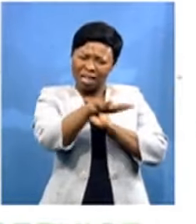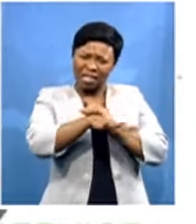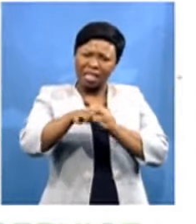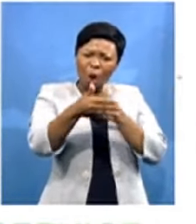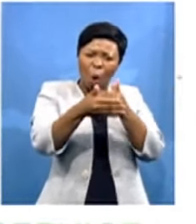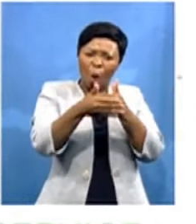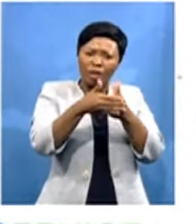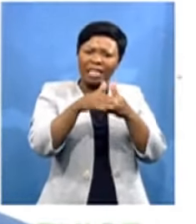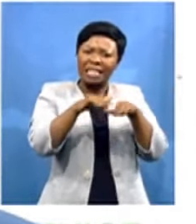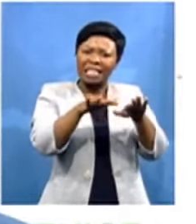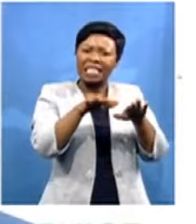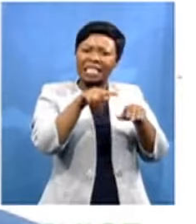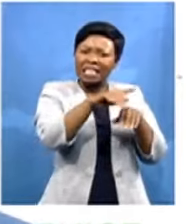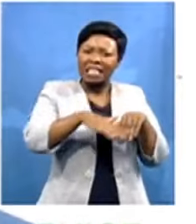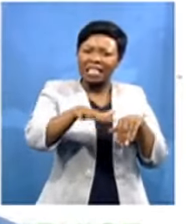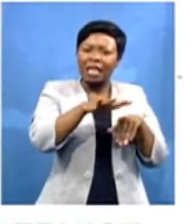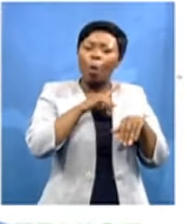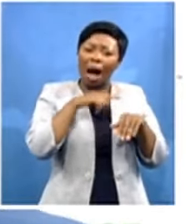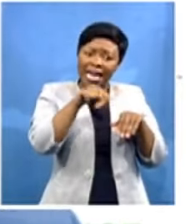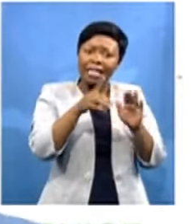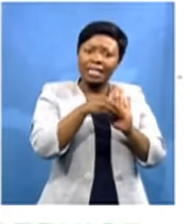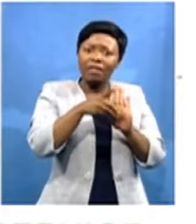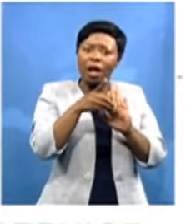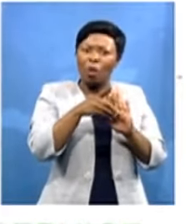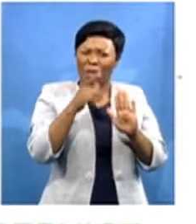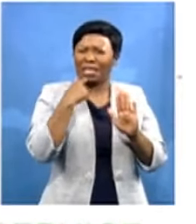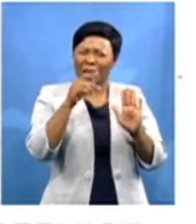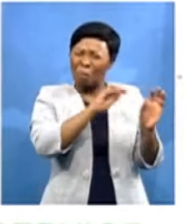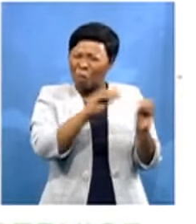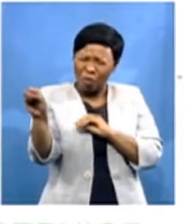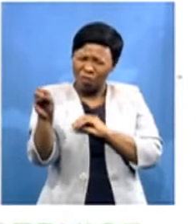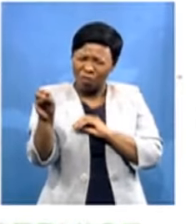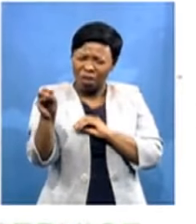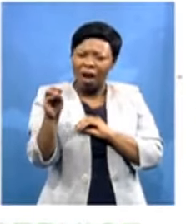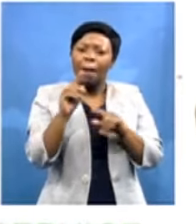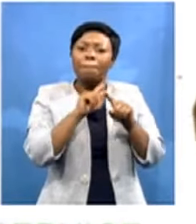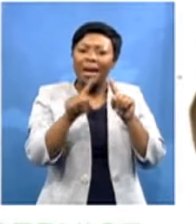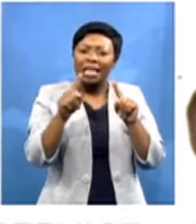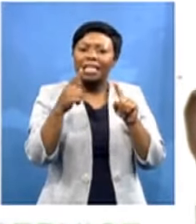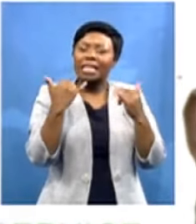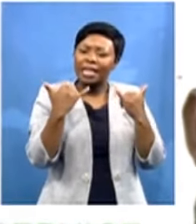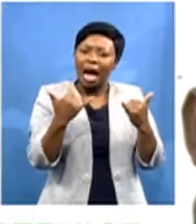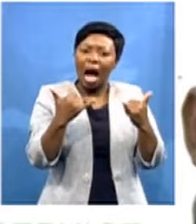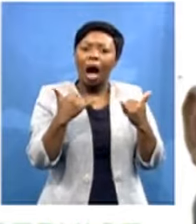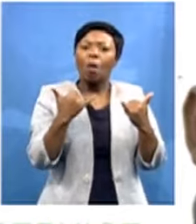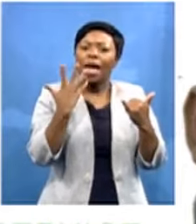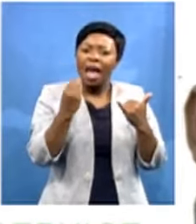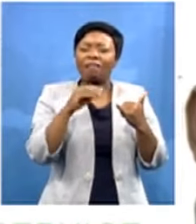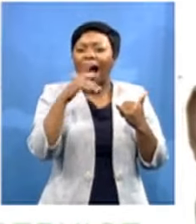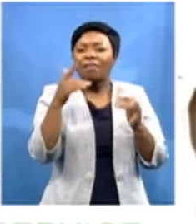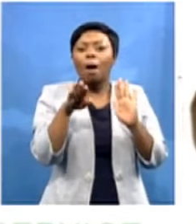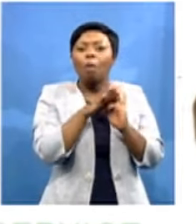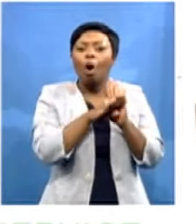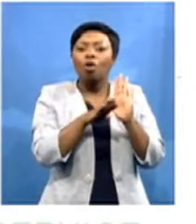benefit and move them away, considering that we, on the other hand, we have another program, a program on ocean's economy. So